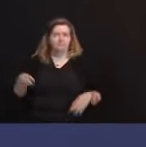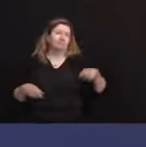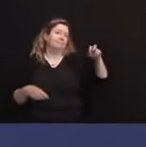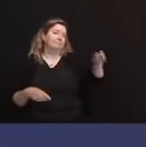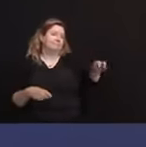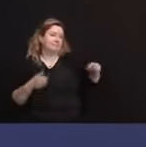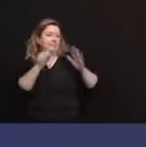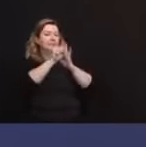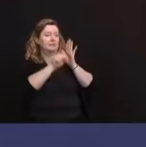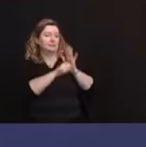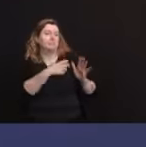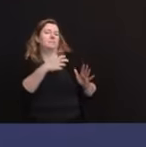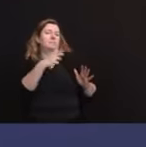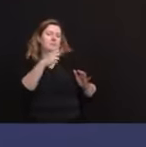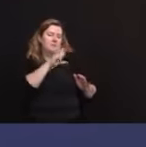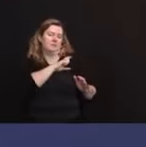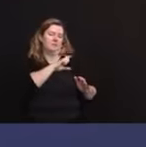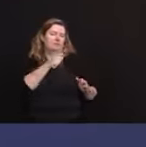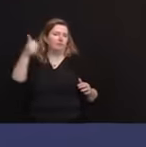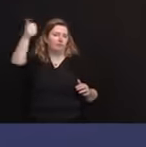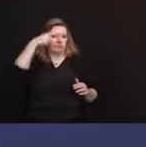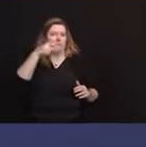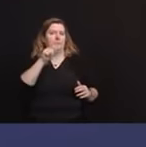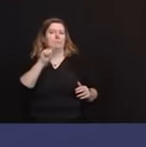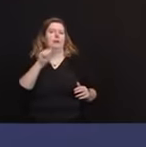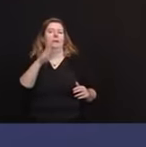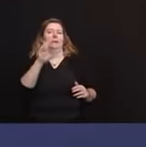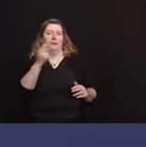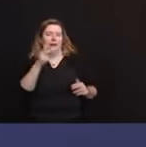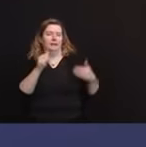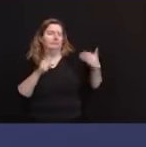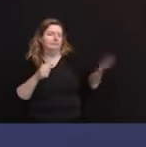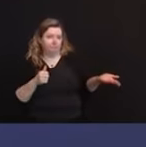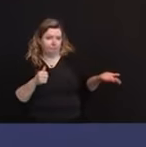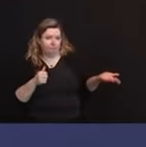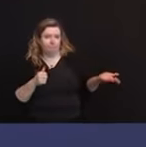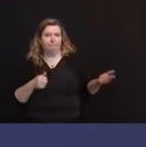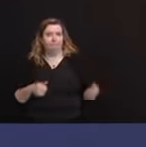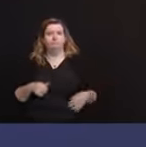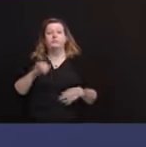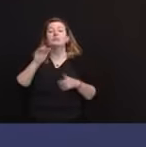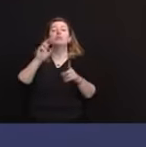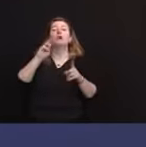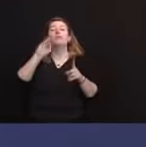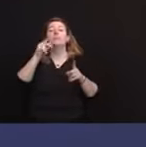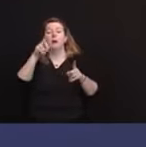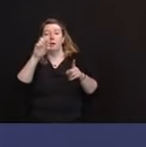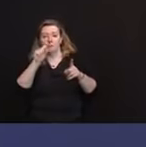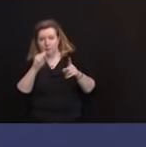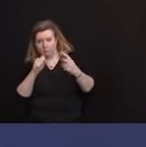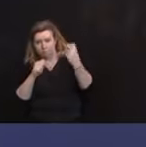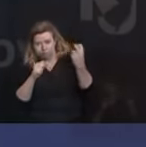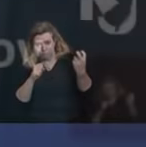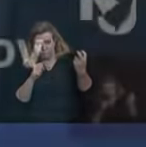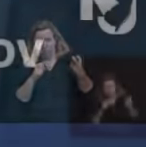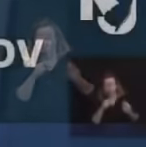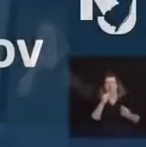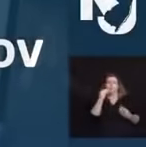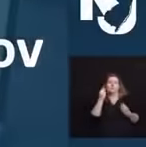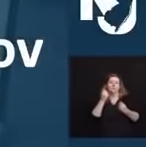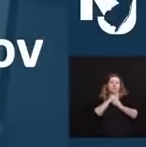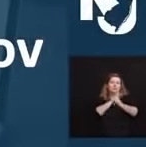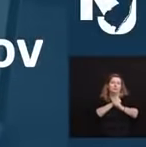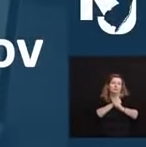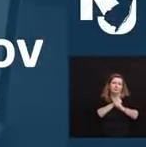Callahan. We have Jared Maples, Director of the Office of Homeland Security and Preparedness, Paramount Guard, Chief Counsel. So this is our last